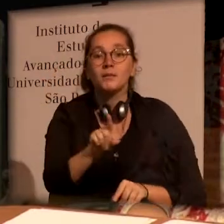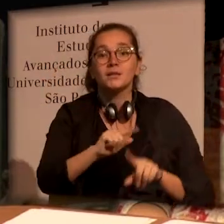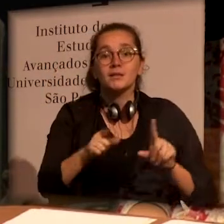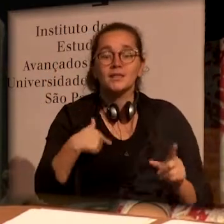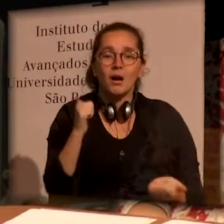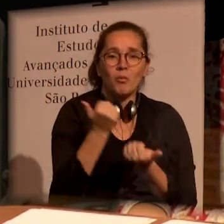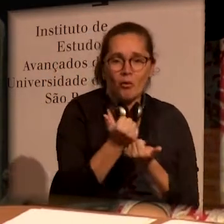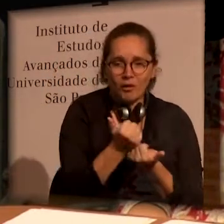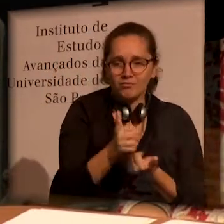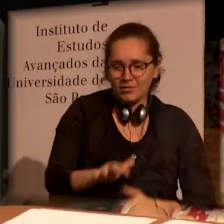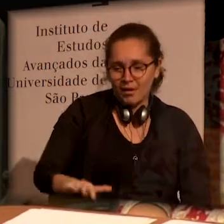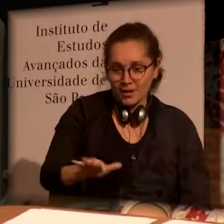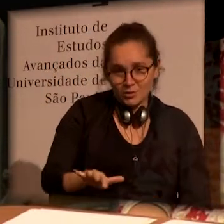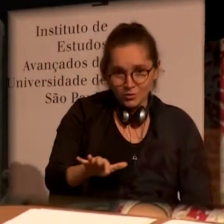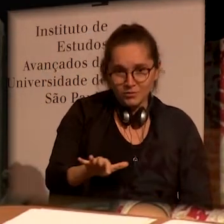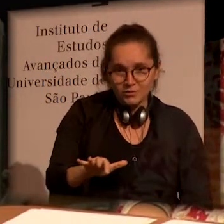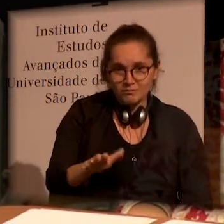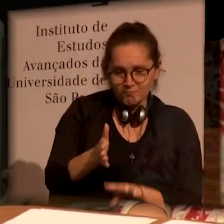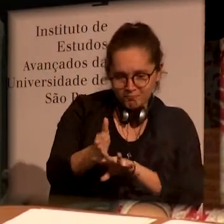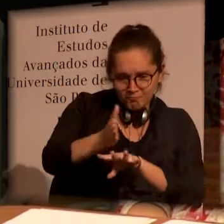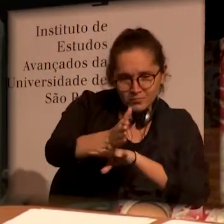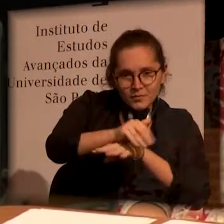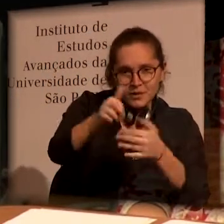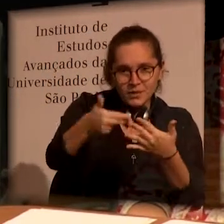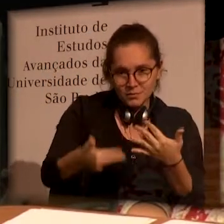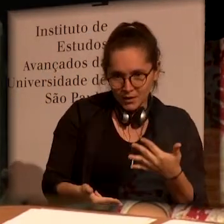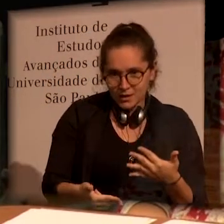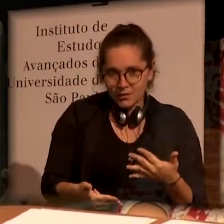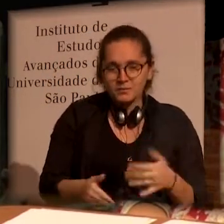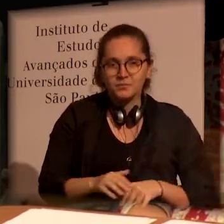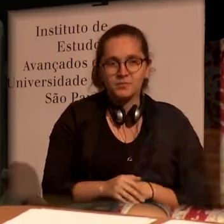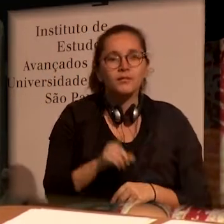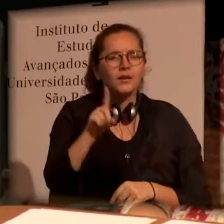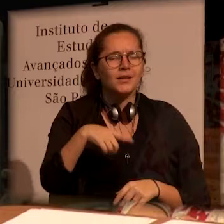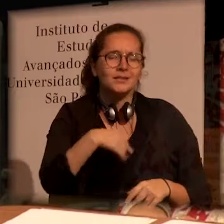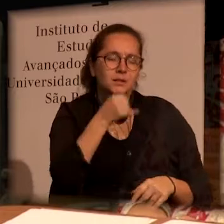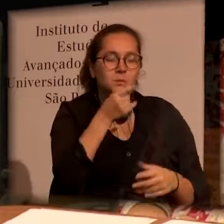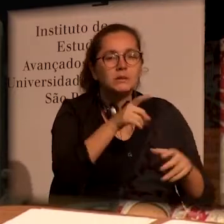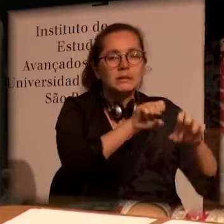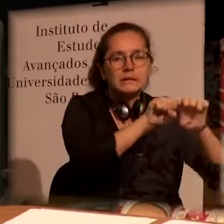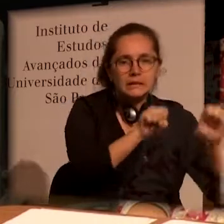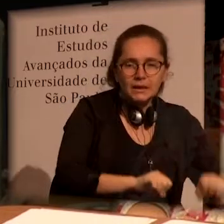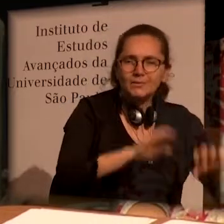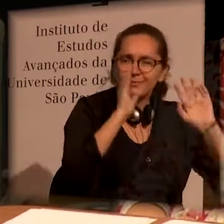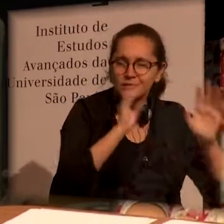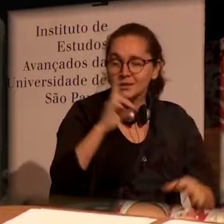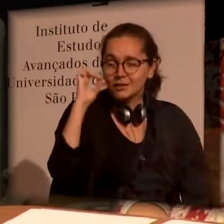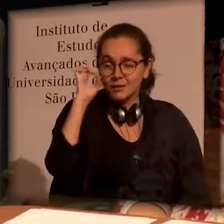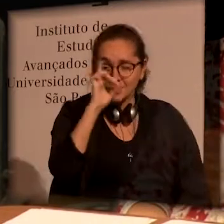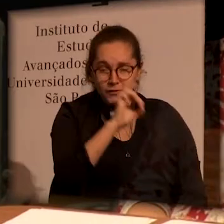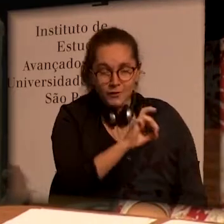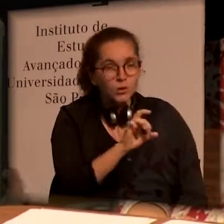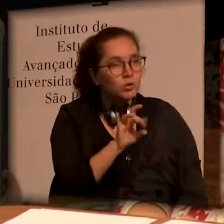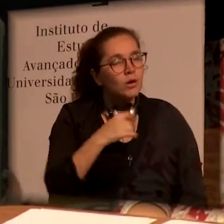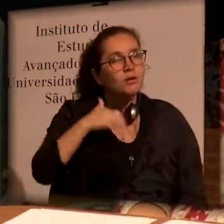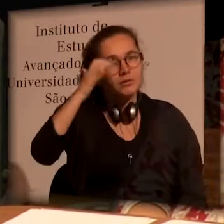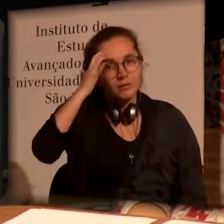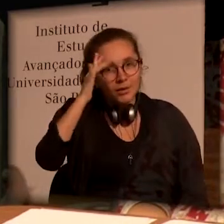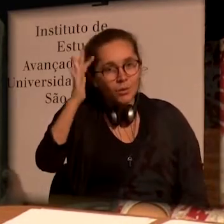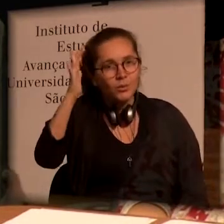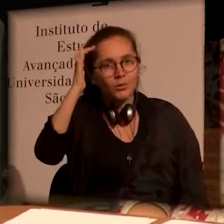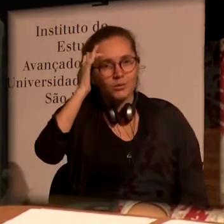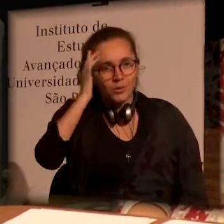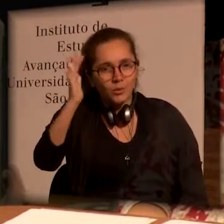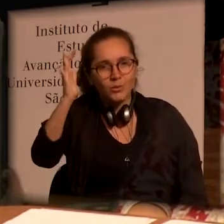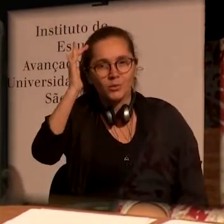actions which are multidisciplinary or which involve complex systems which are